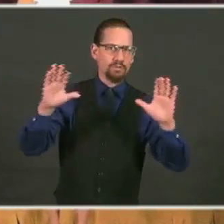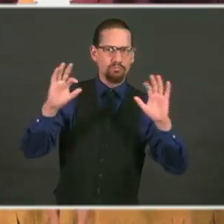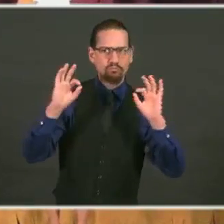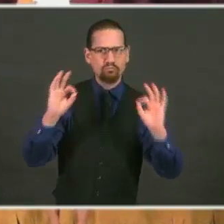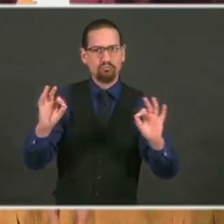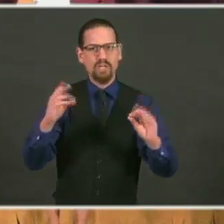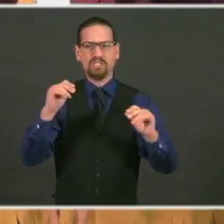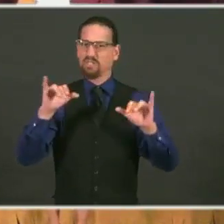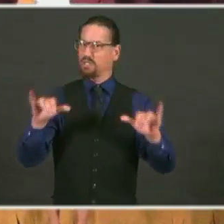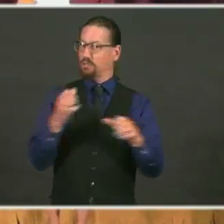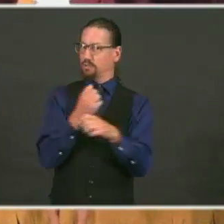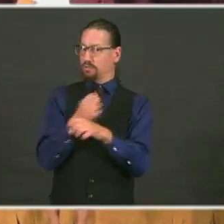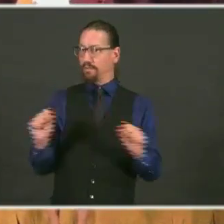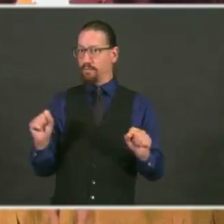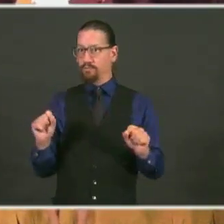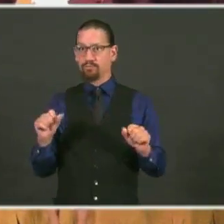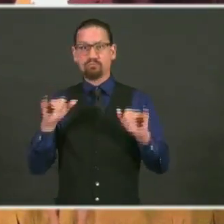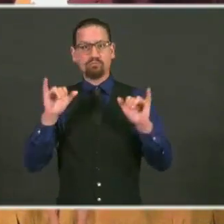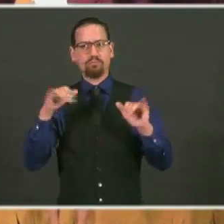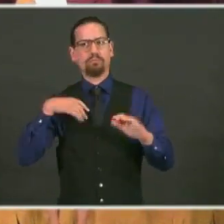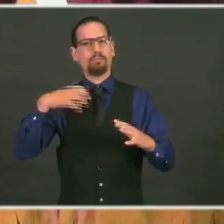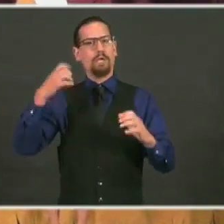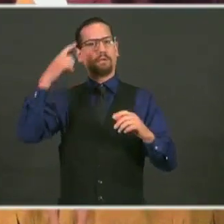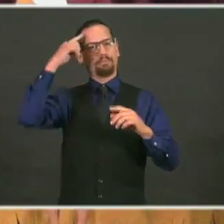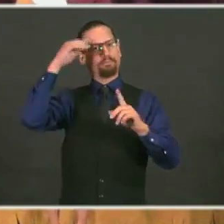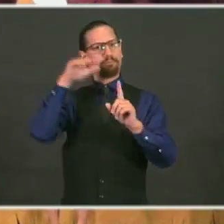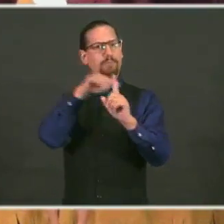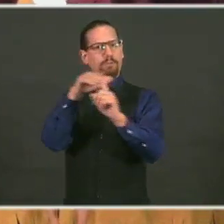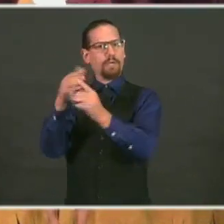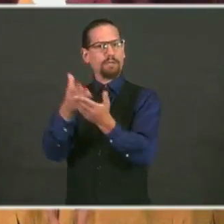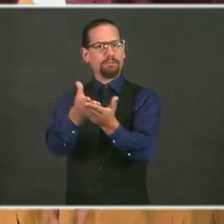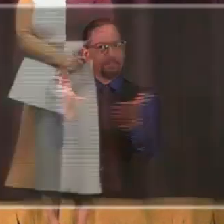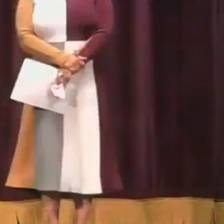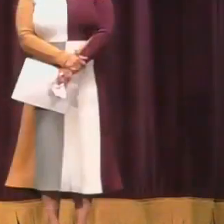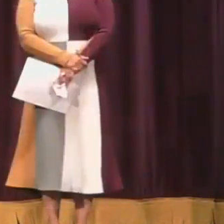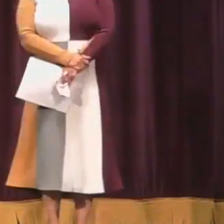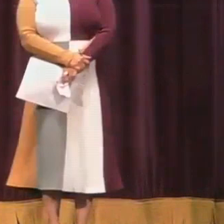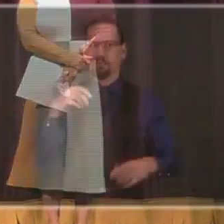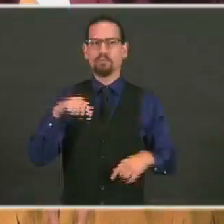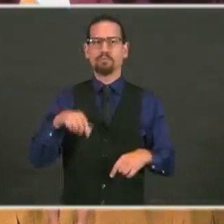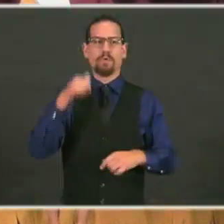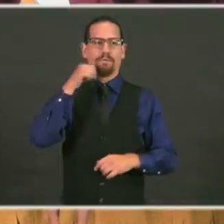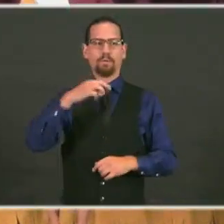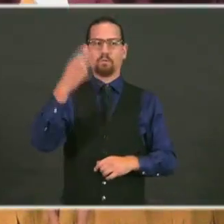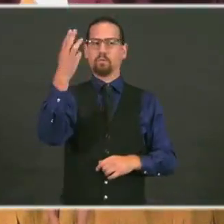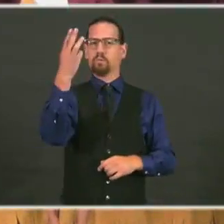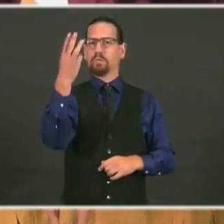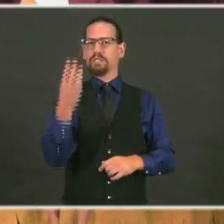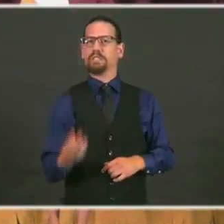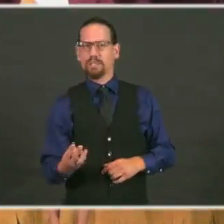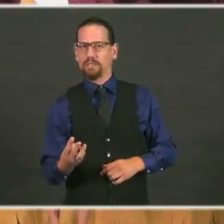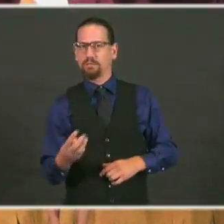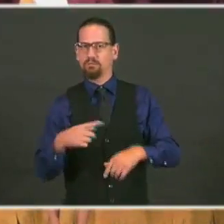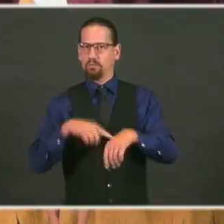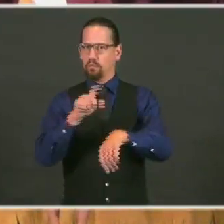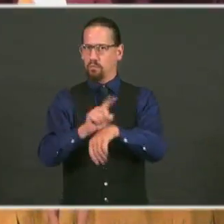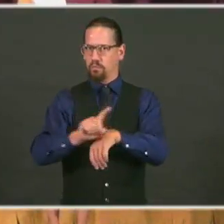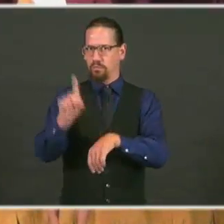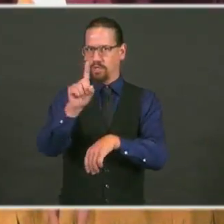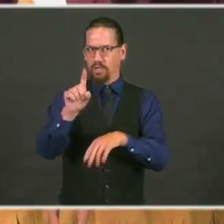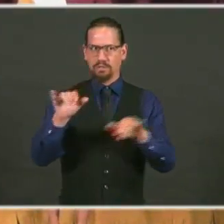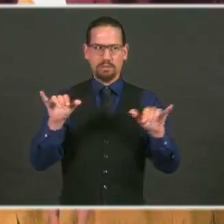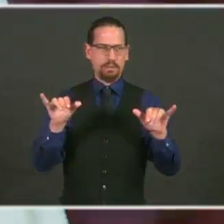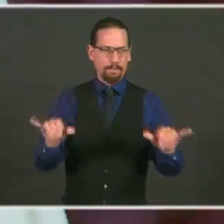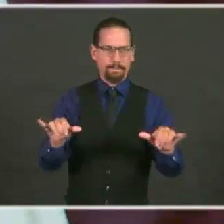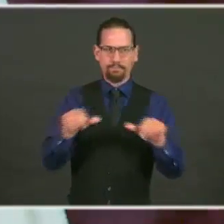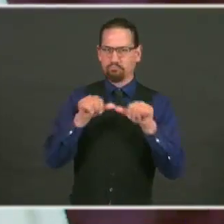Reminder, we will be here every Wednesday at 1 o'clock until further notice, continuing to keep you up